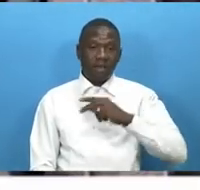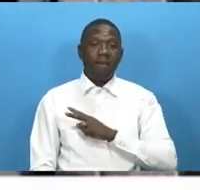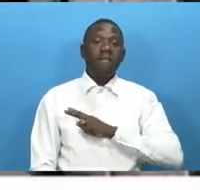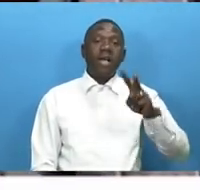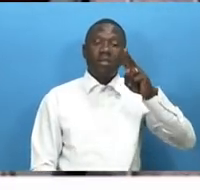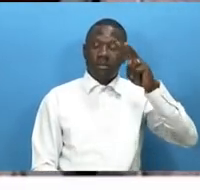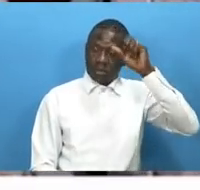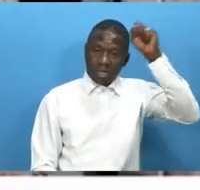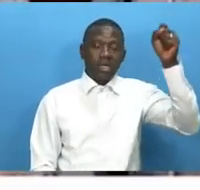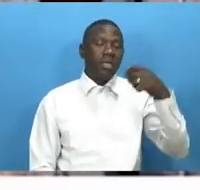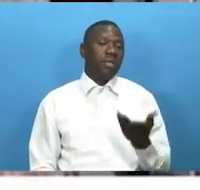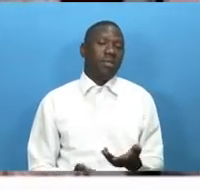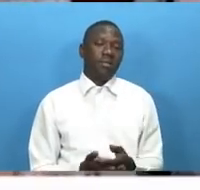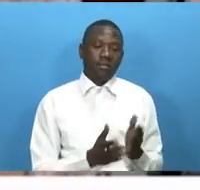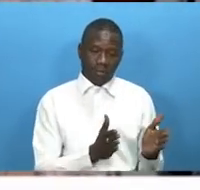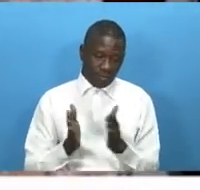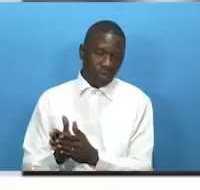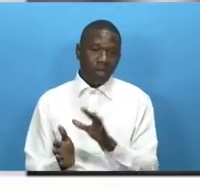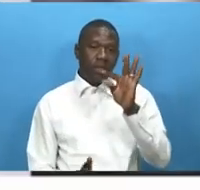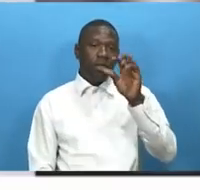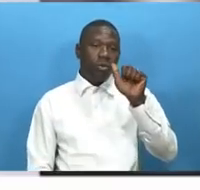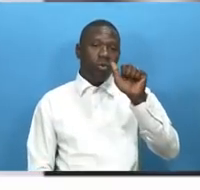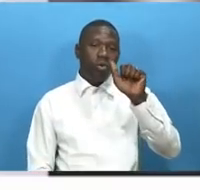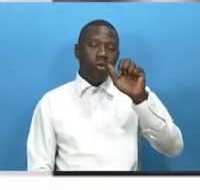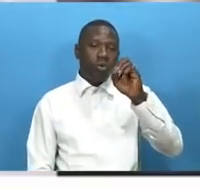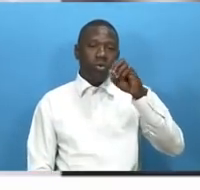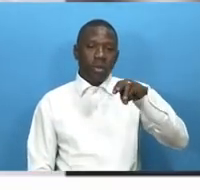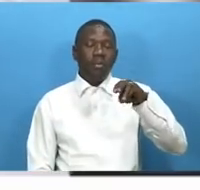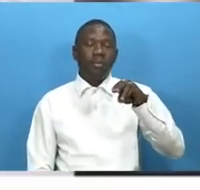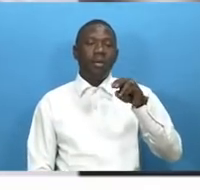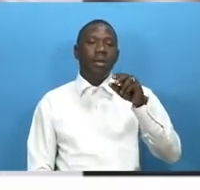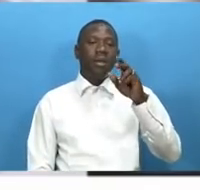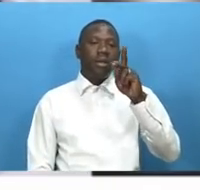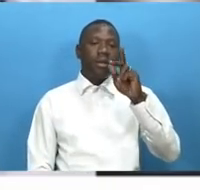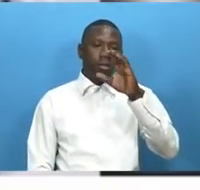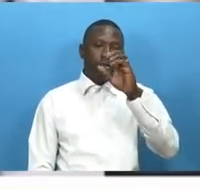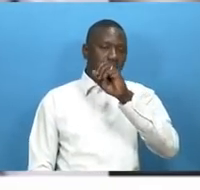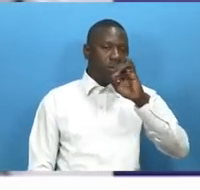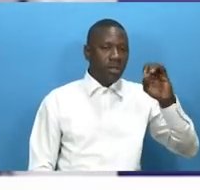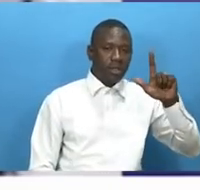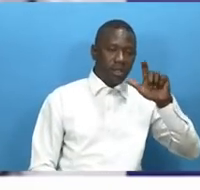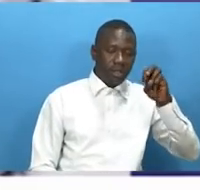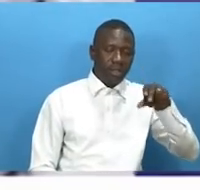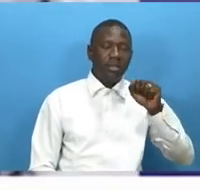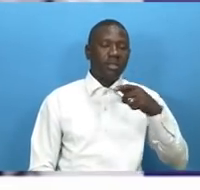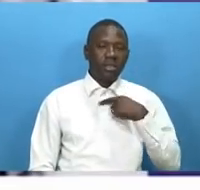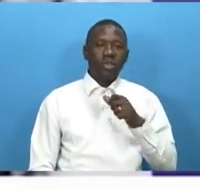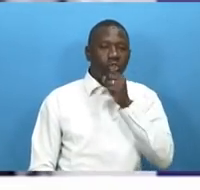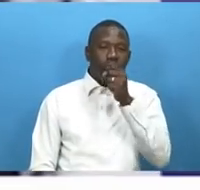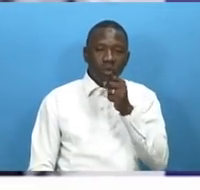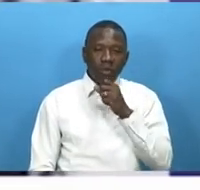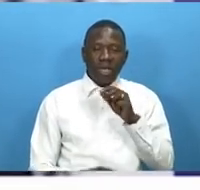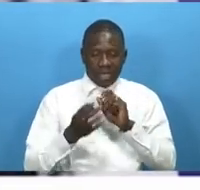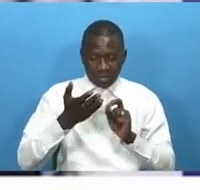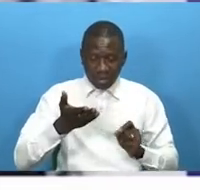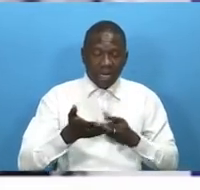Tom Collins, a political analyst writing in New African magazine in 2018, sums it up thus, Never